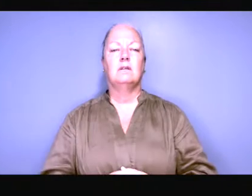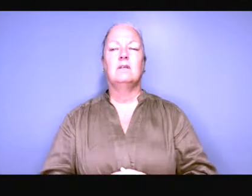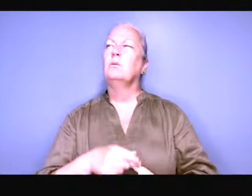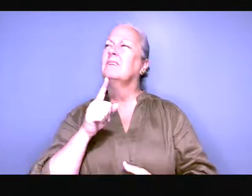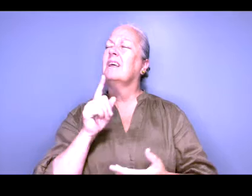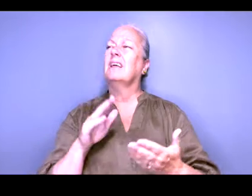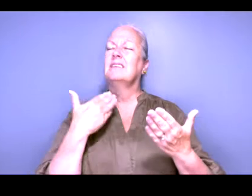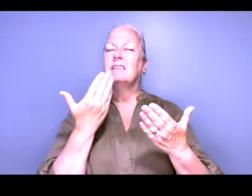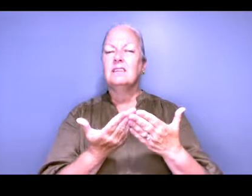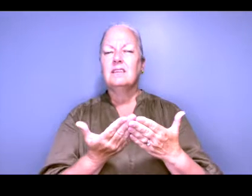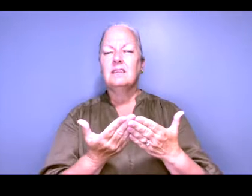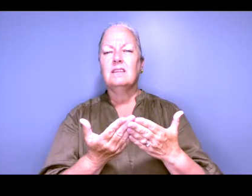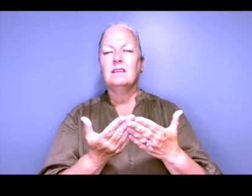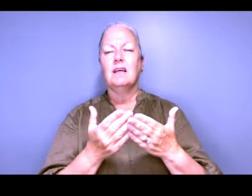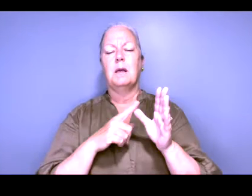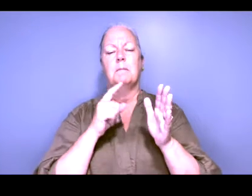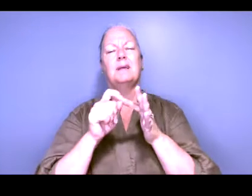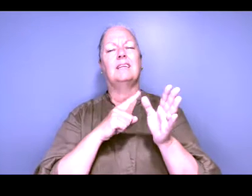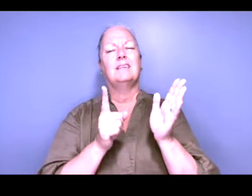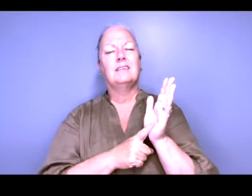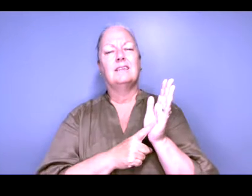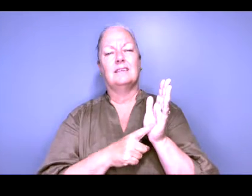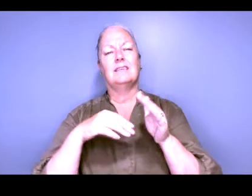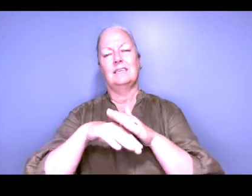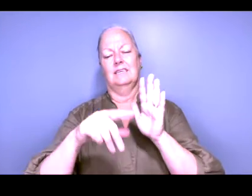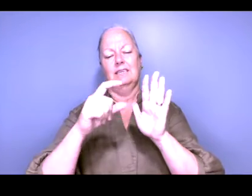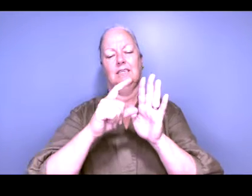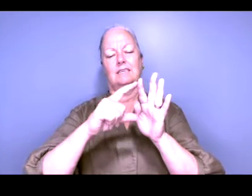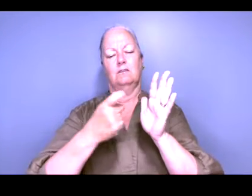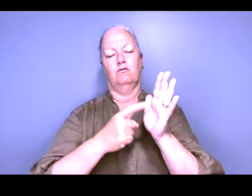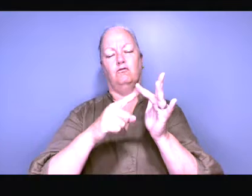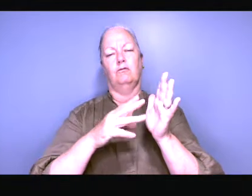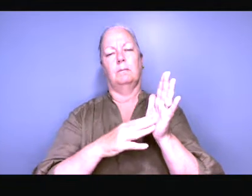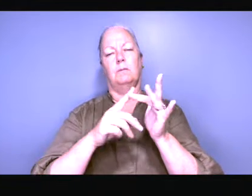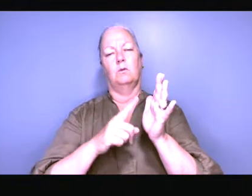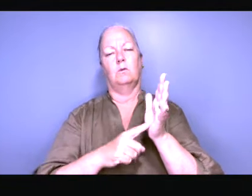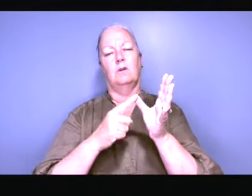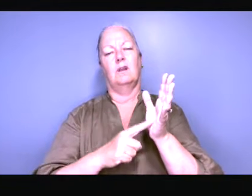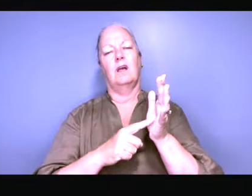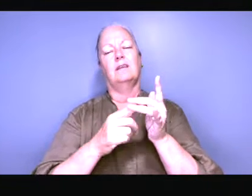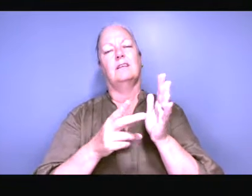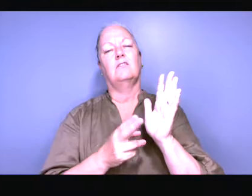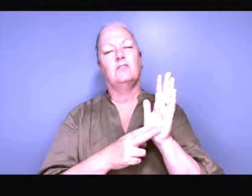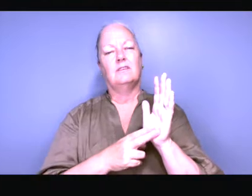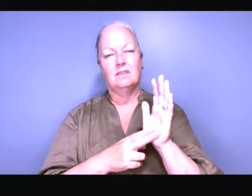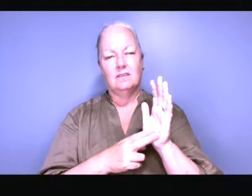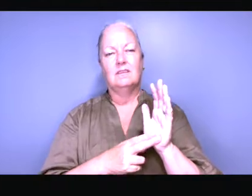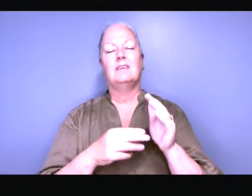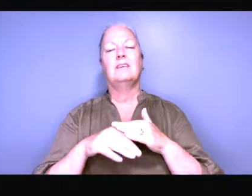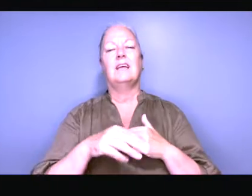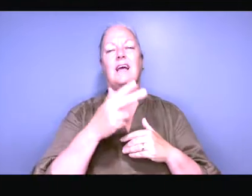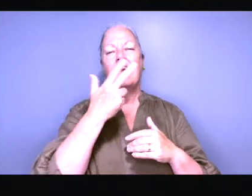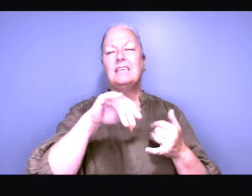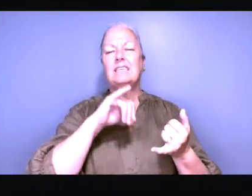and therefore the Victorian statute book until it was repealed in the decriminalization that we talked about